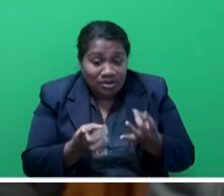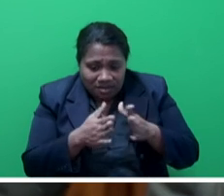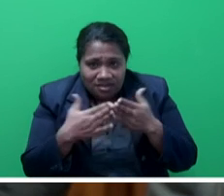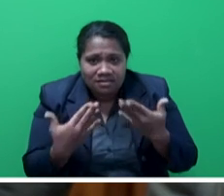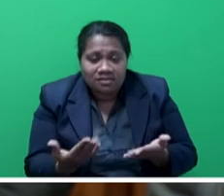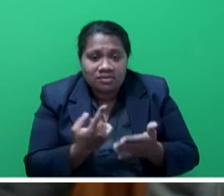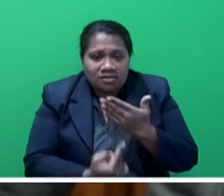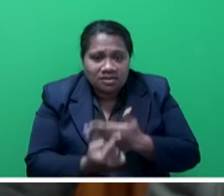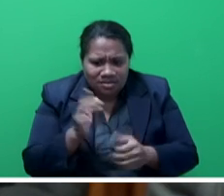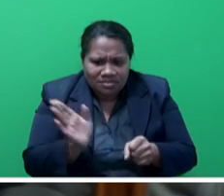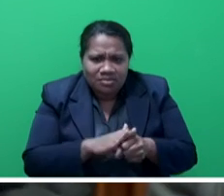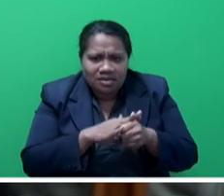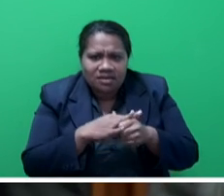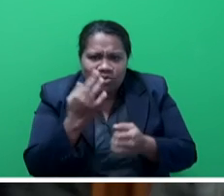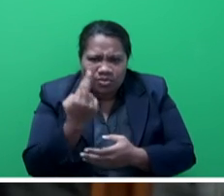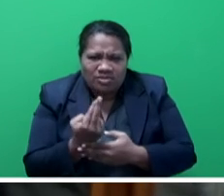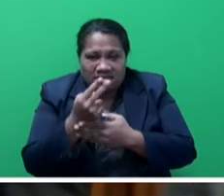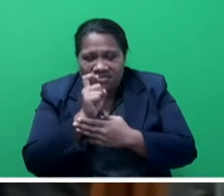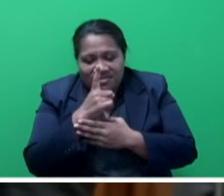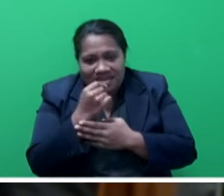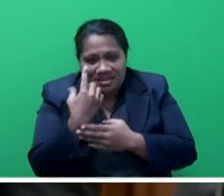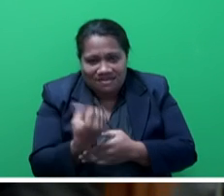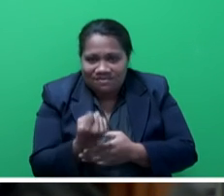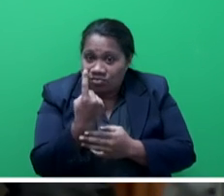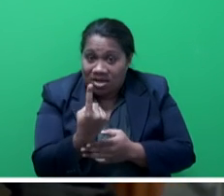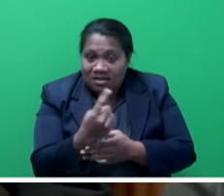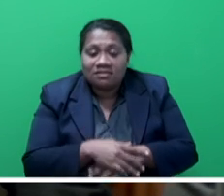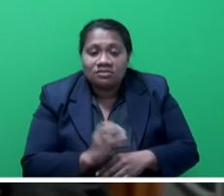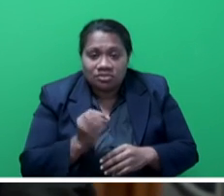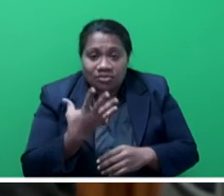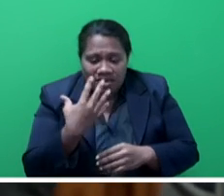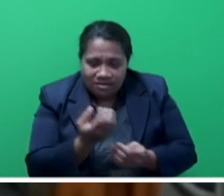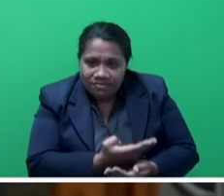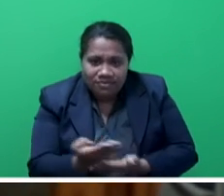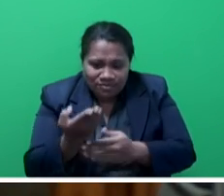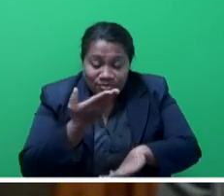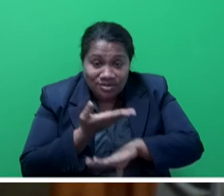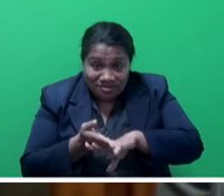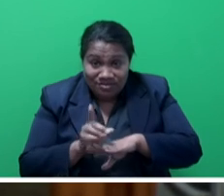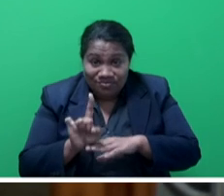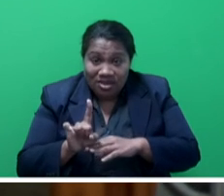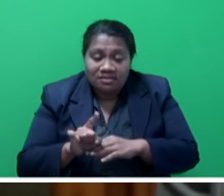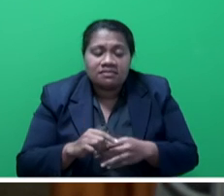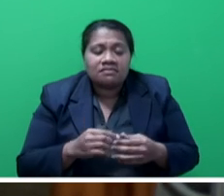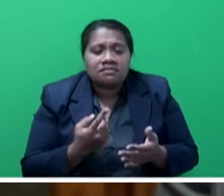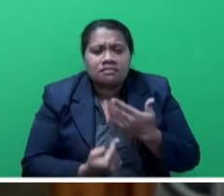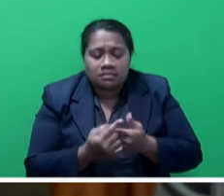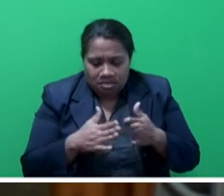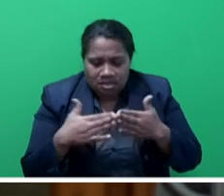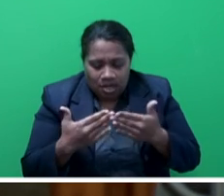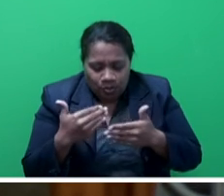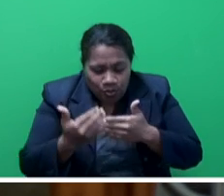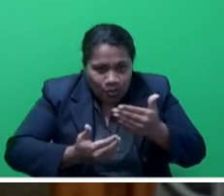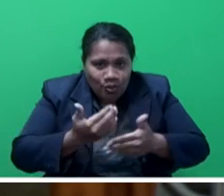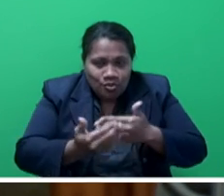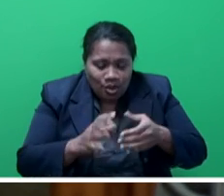representation to have one boiler repaired. The tender documents for the new purchase are currently being undergoing through their